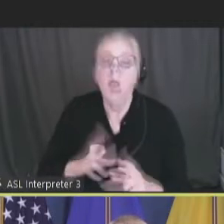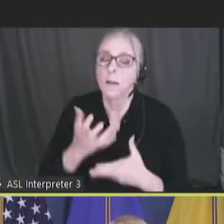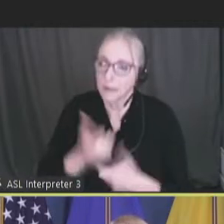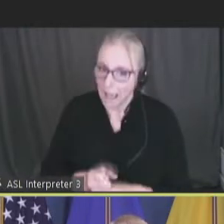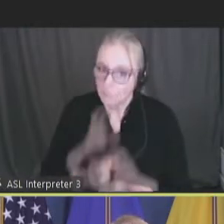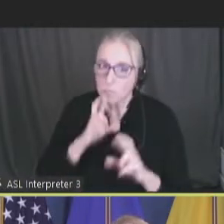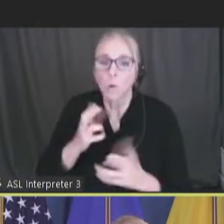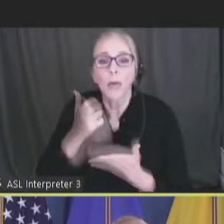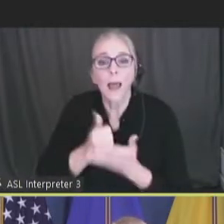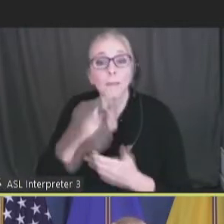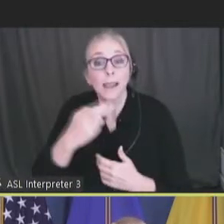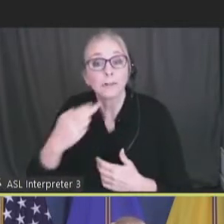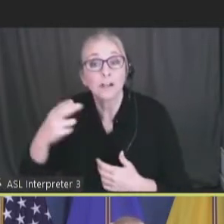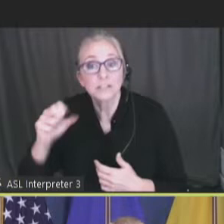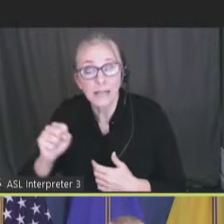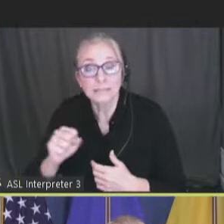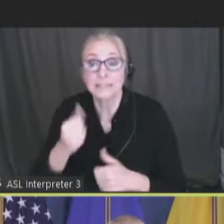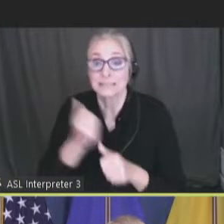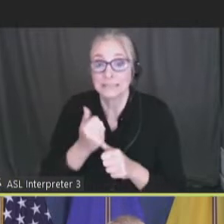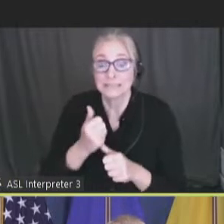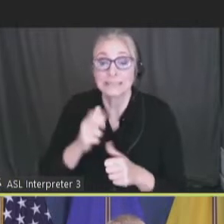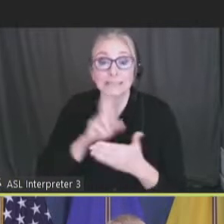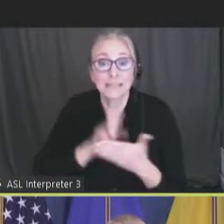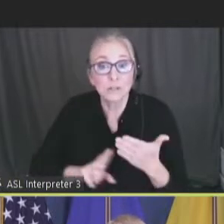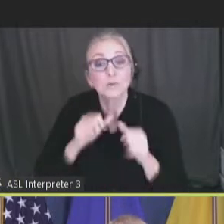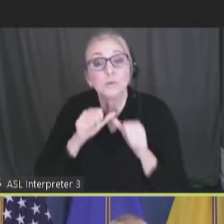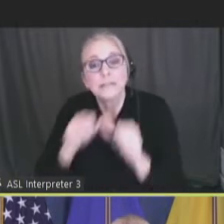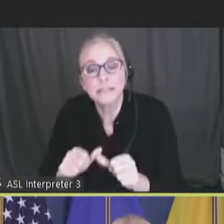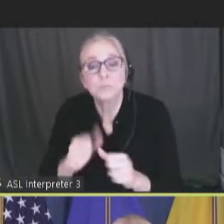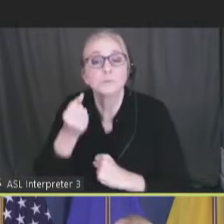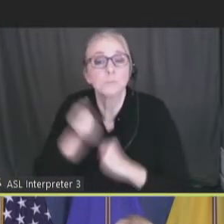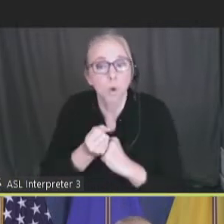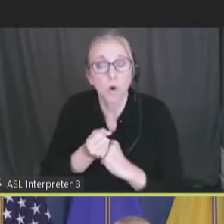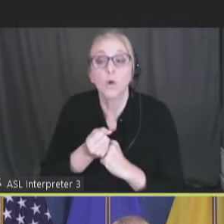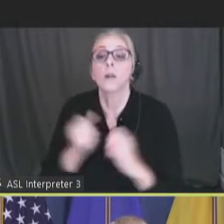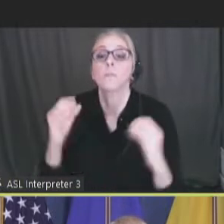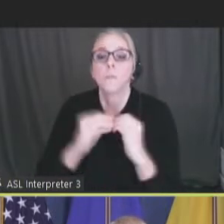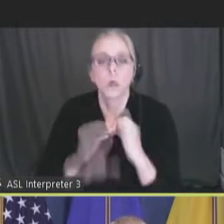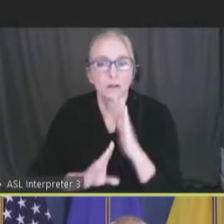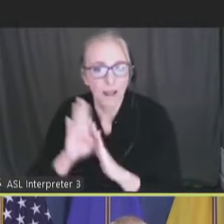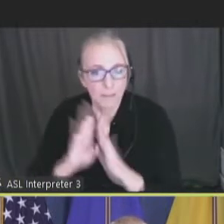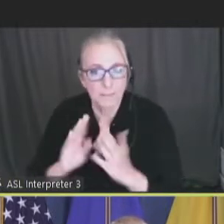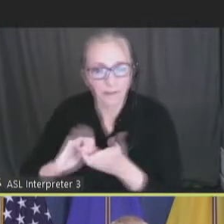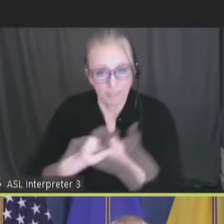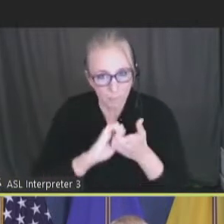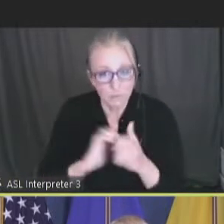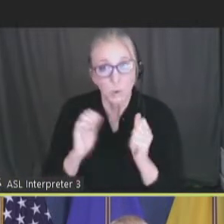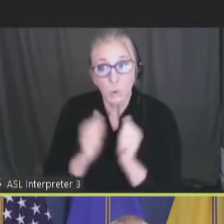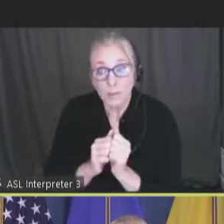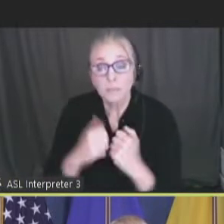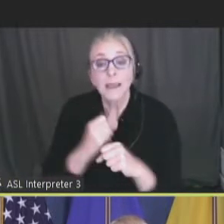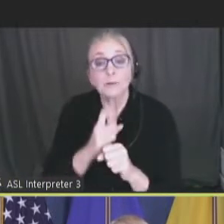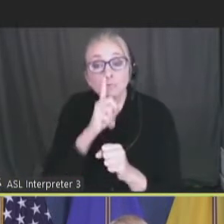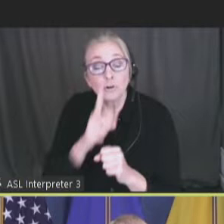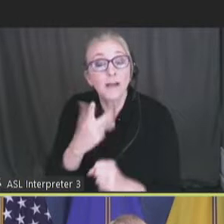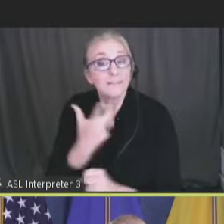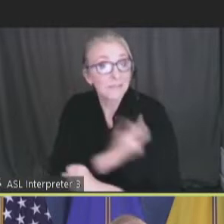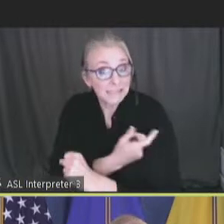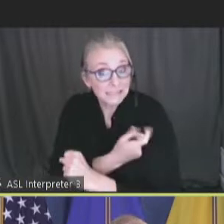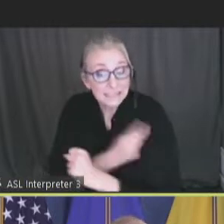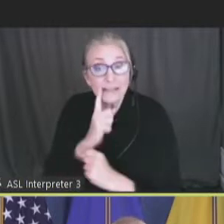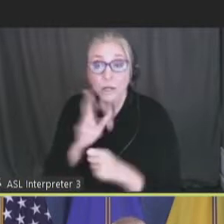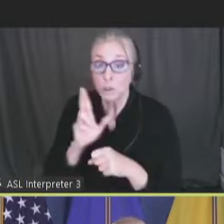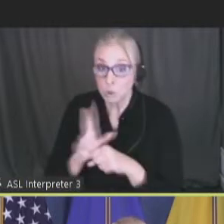help HHS and the Assistant Secretary to continue to support and further develop collaborations to assure that vaccines which are